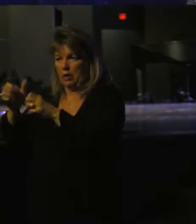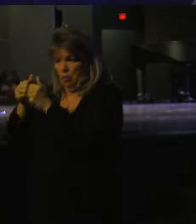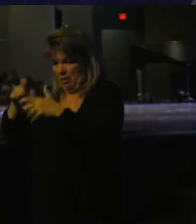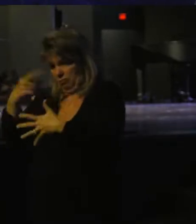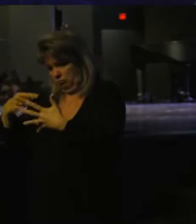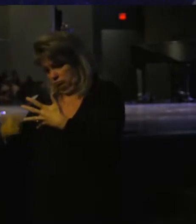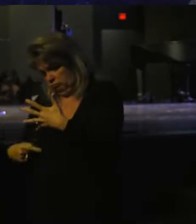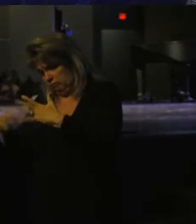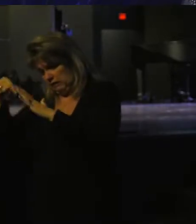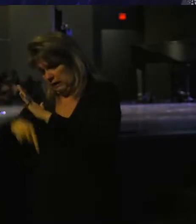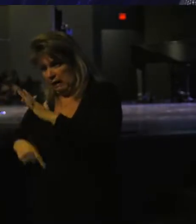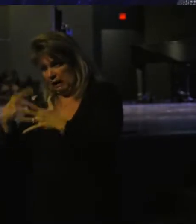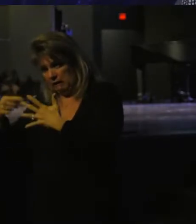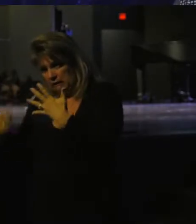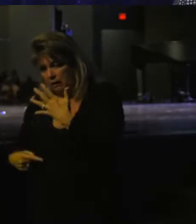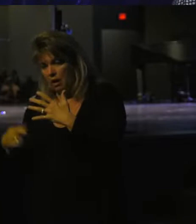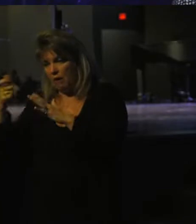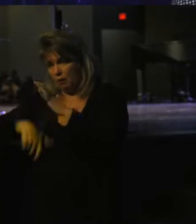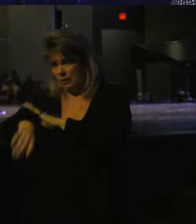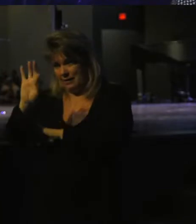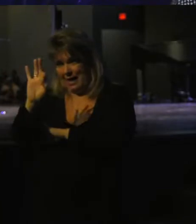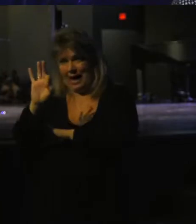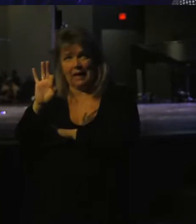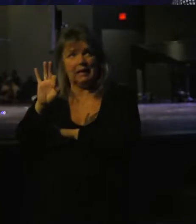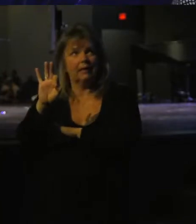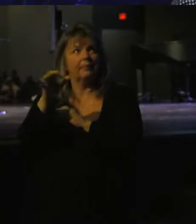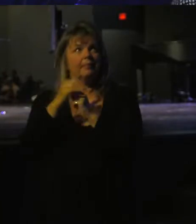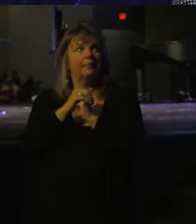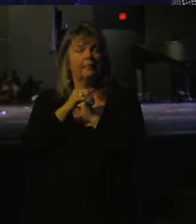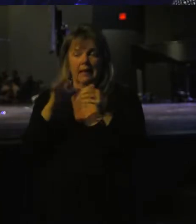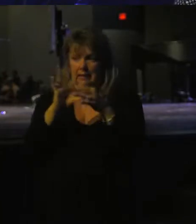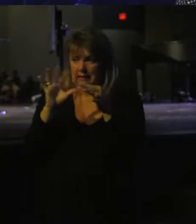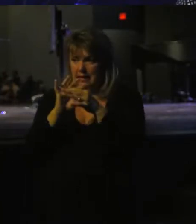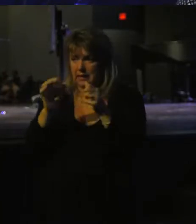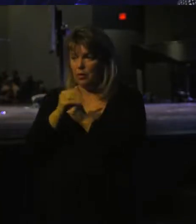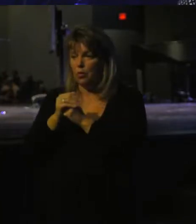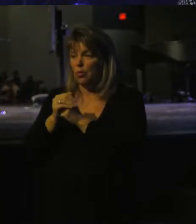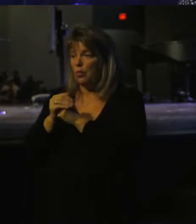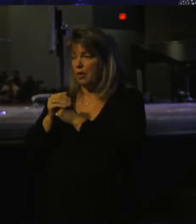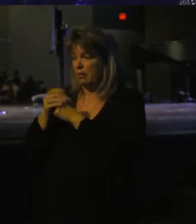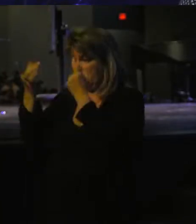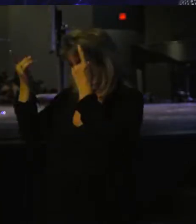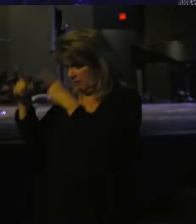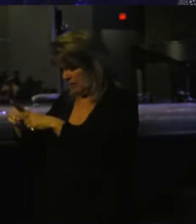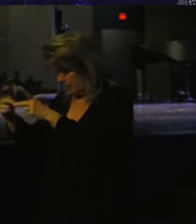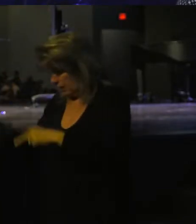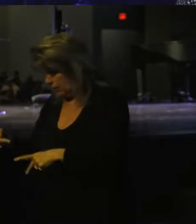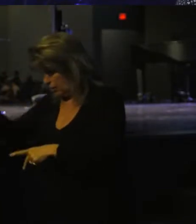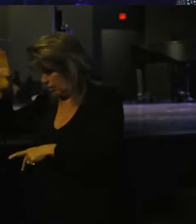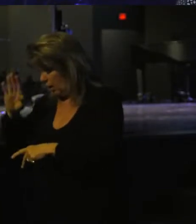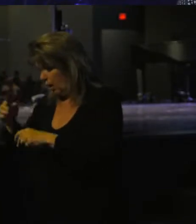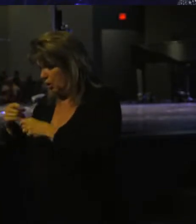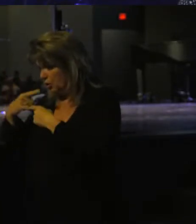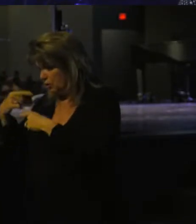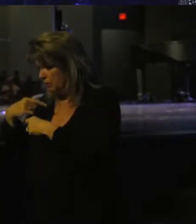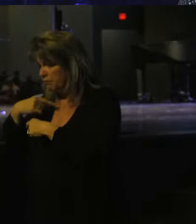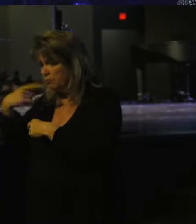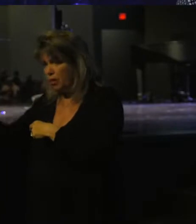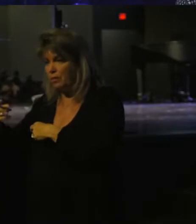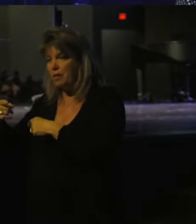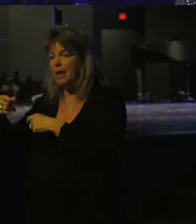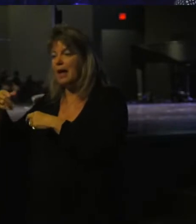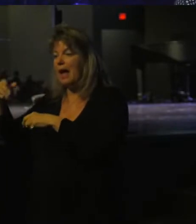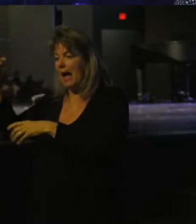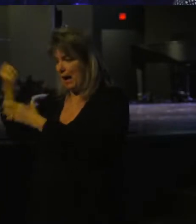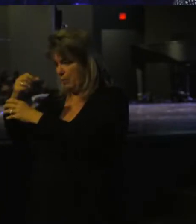details. verse 9, it says, they came to the place of which God had told them, Abraham built the altar